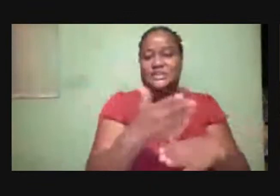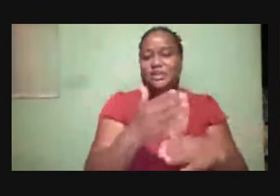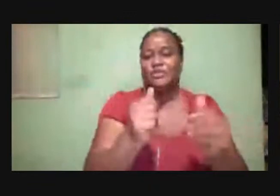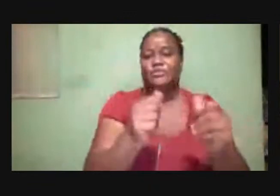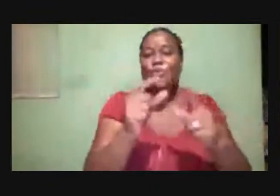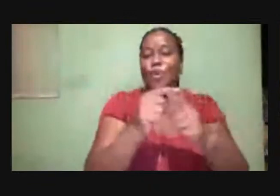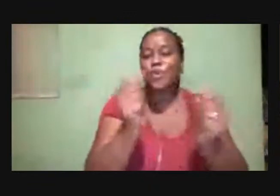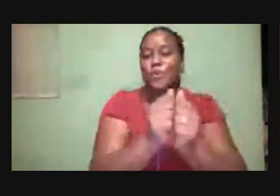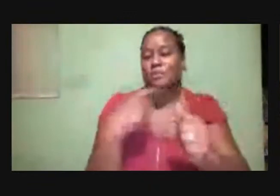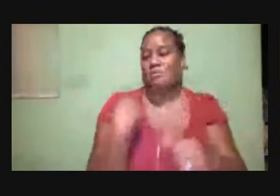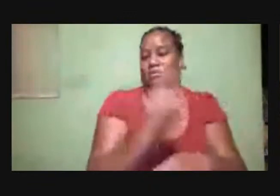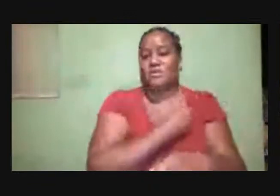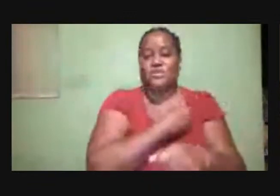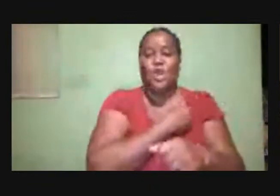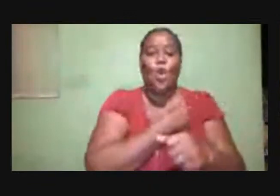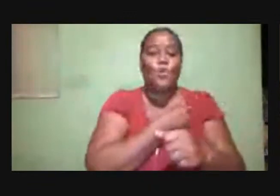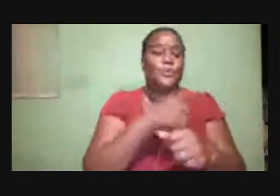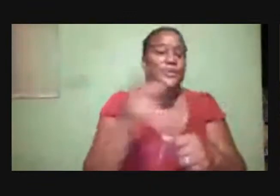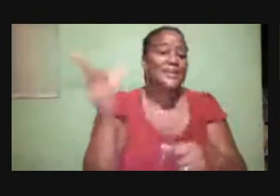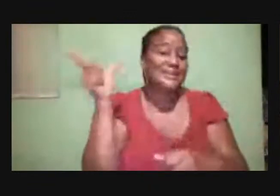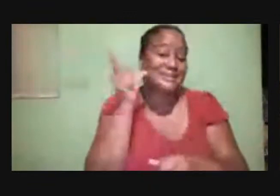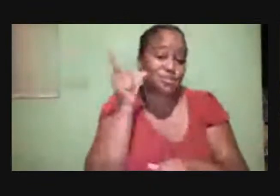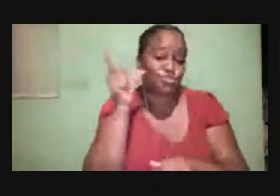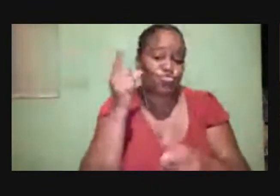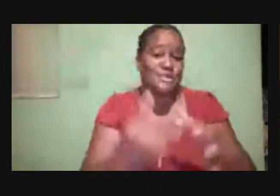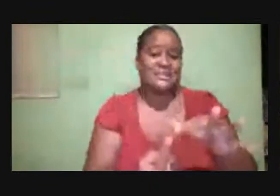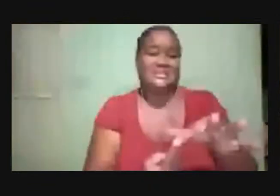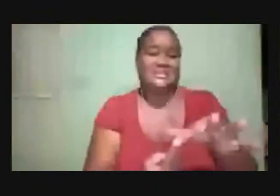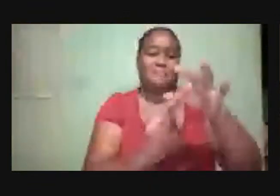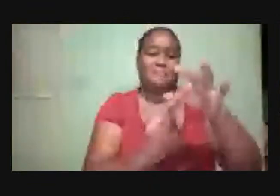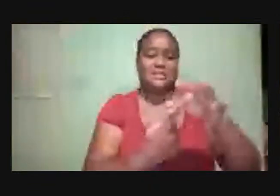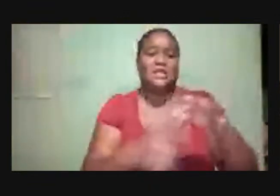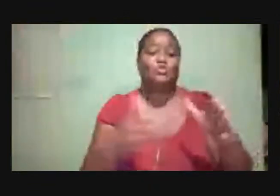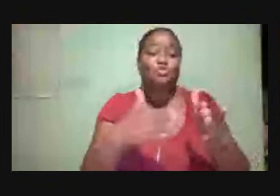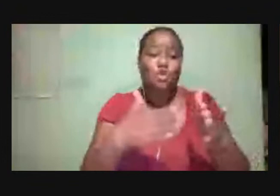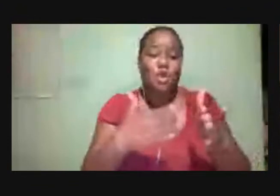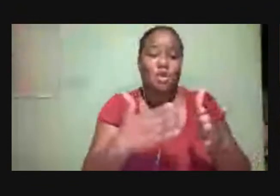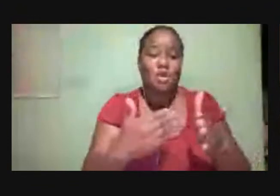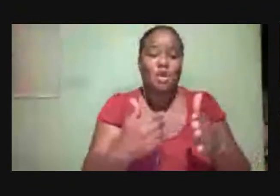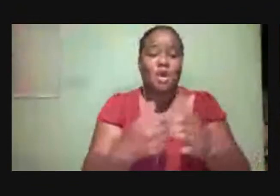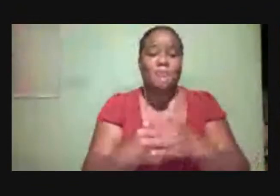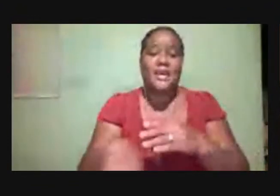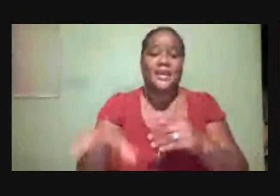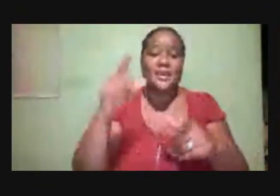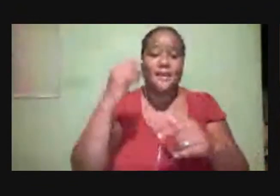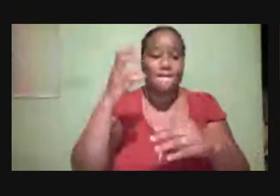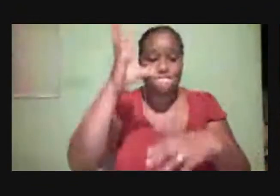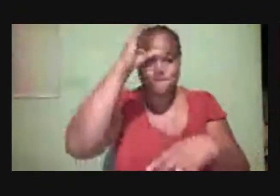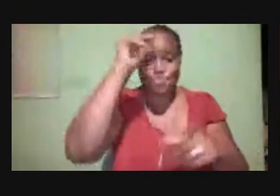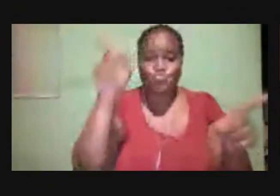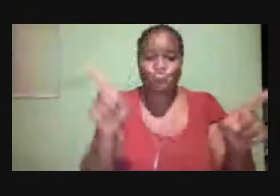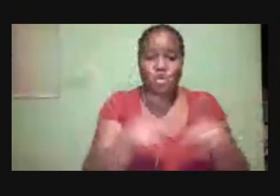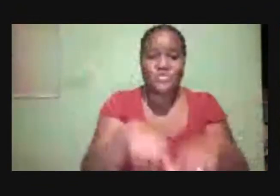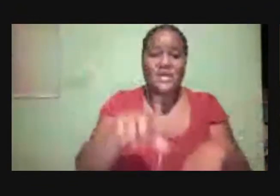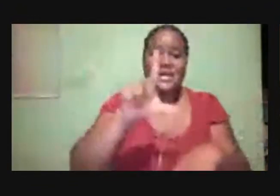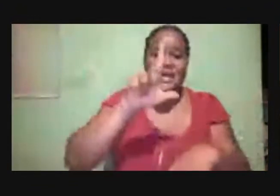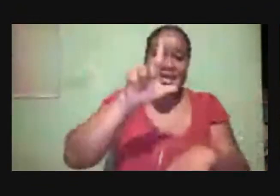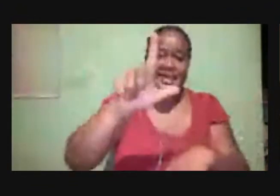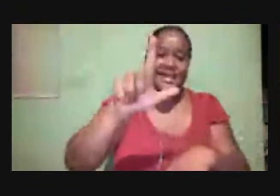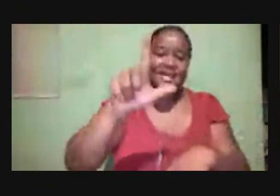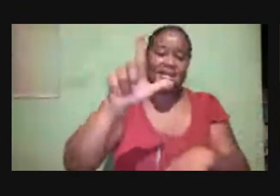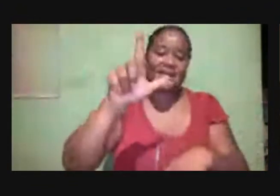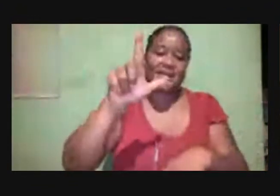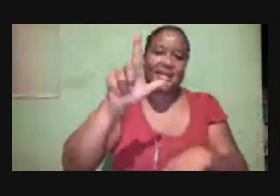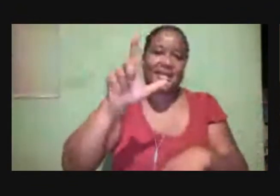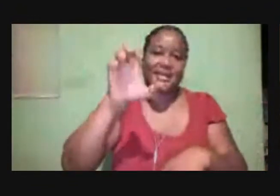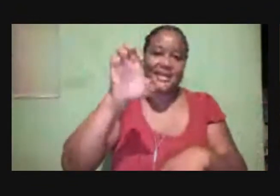we will listen to a special song by Brother Lennox and company, Brother Robert. These two gentlemen